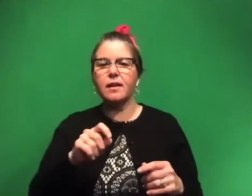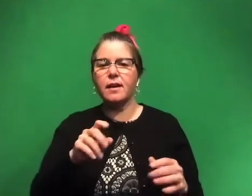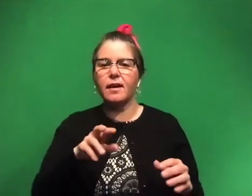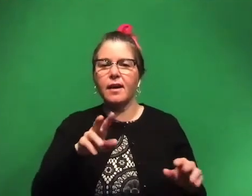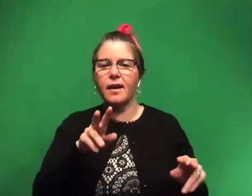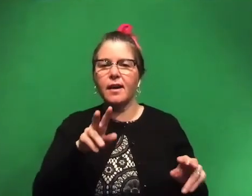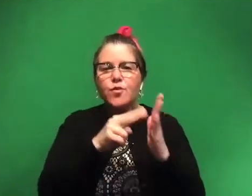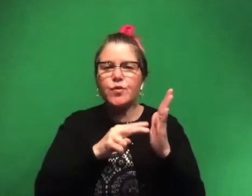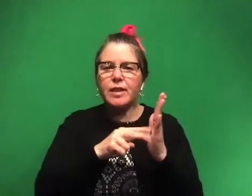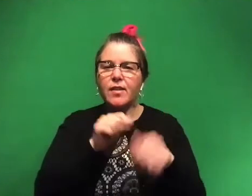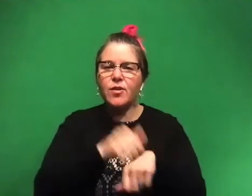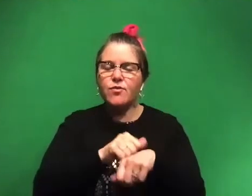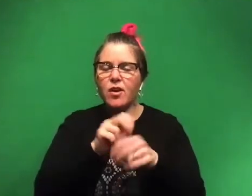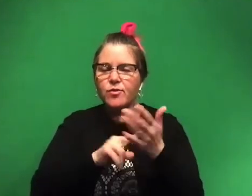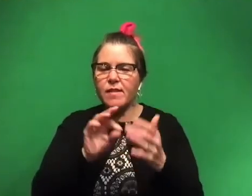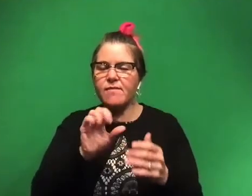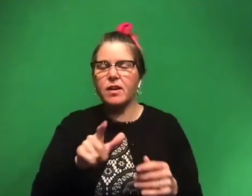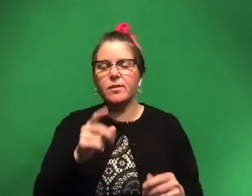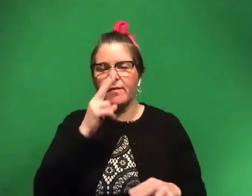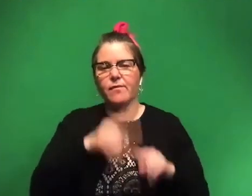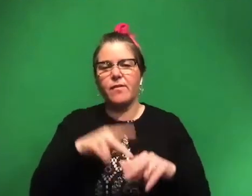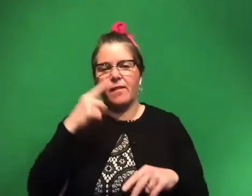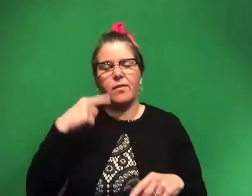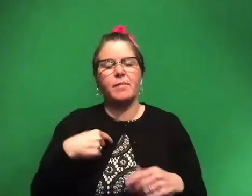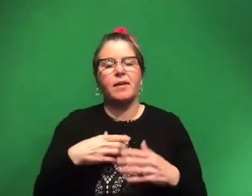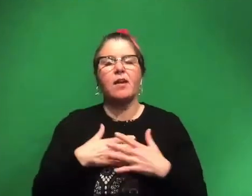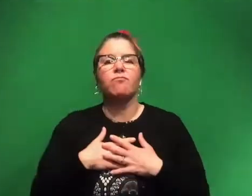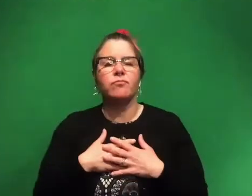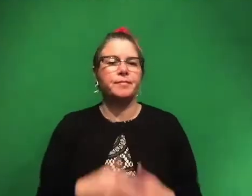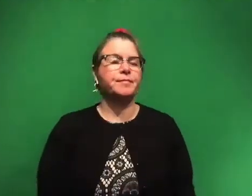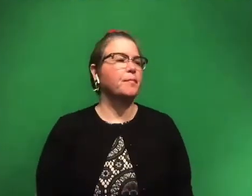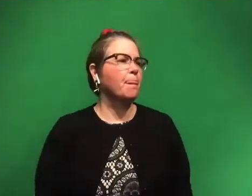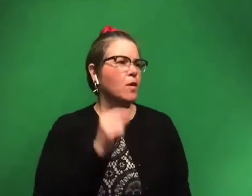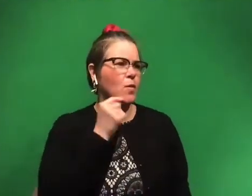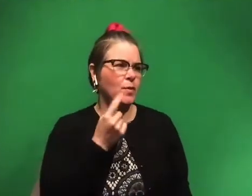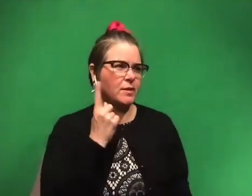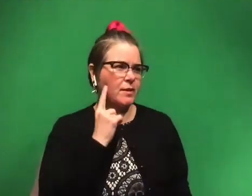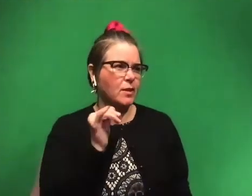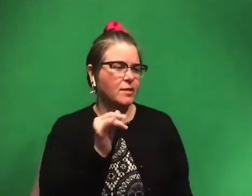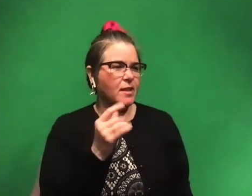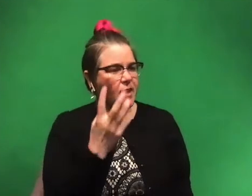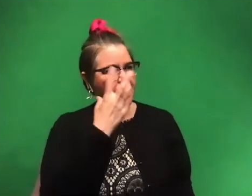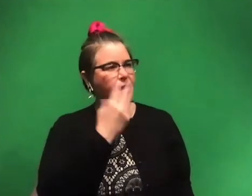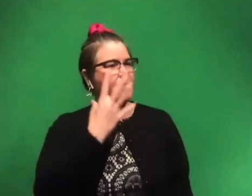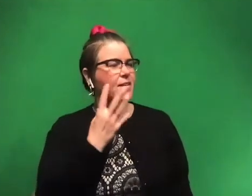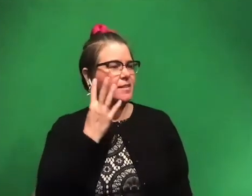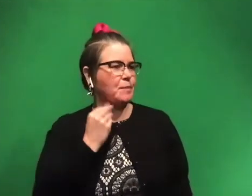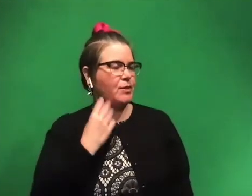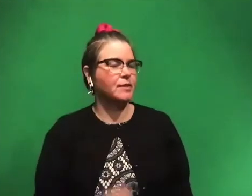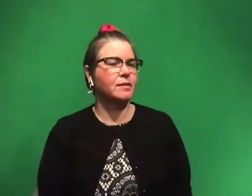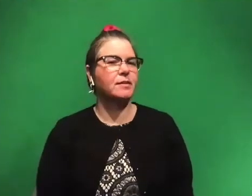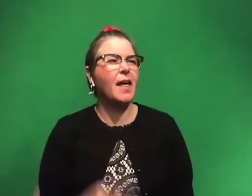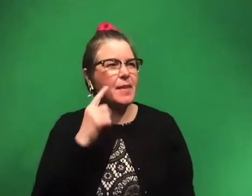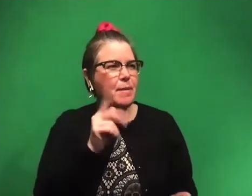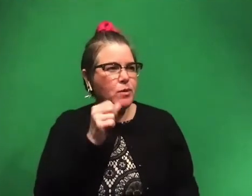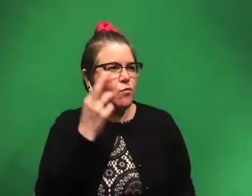and reading the fossils. And that was a lot of fun for me. That's super cool. Um, that sounds like such a lovely experience. Um, I think people don't